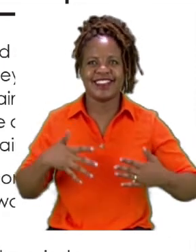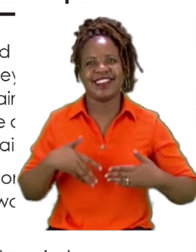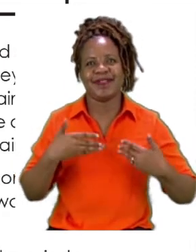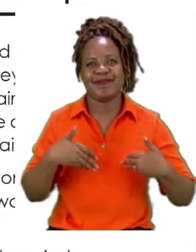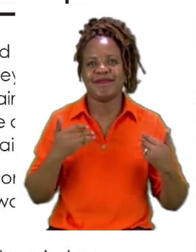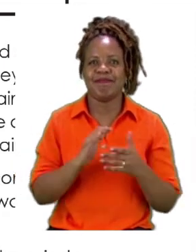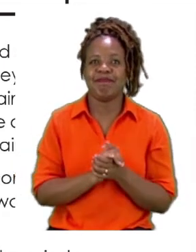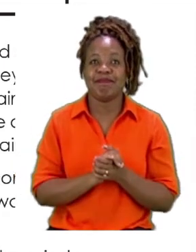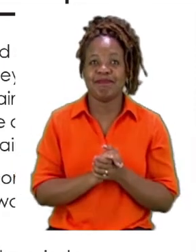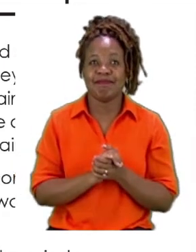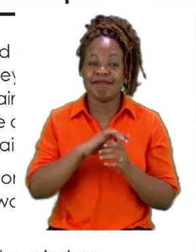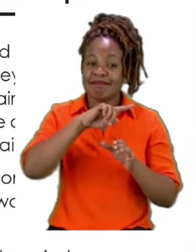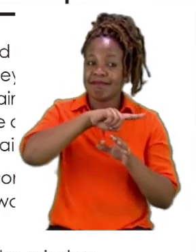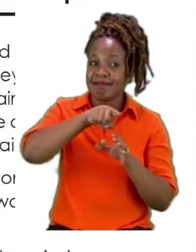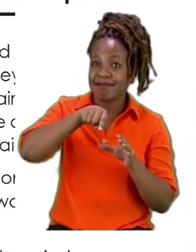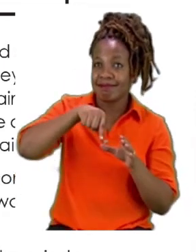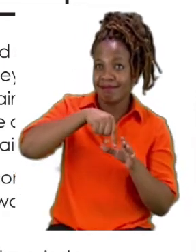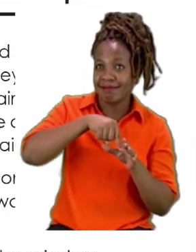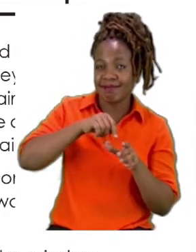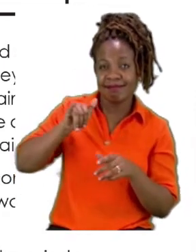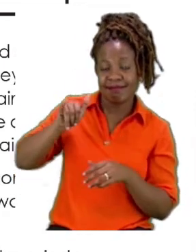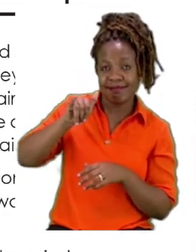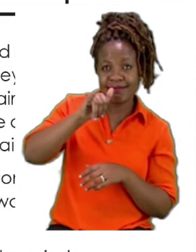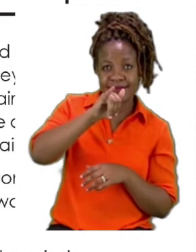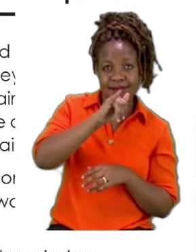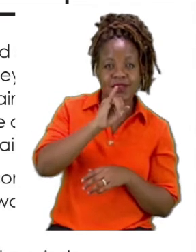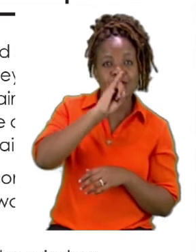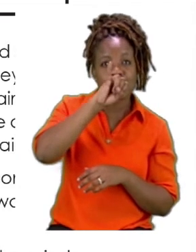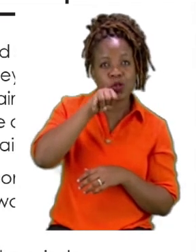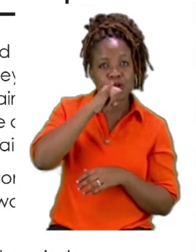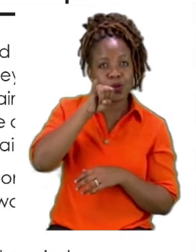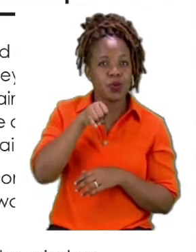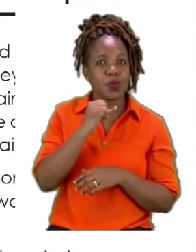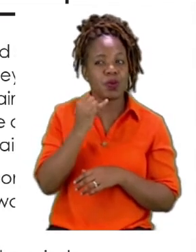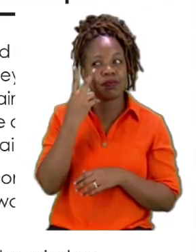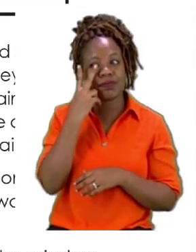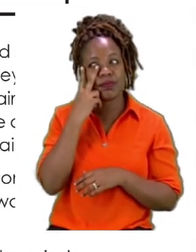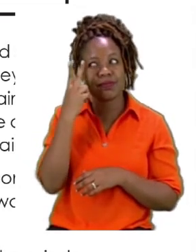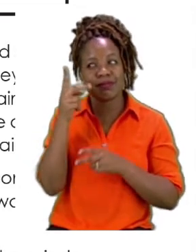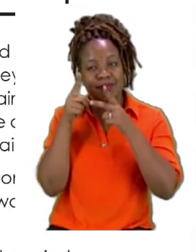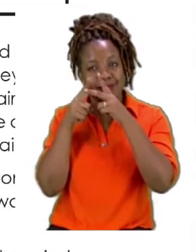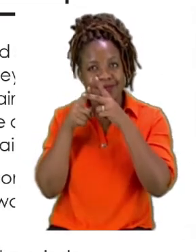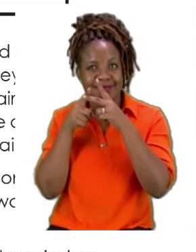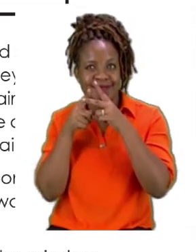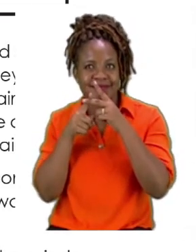While they were in the airplane, Juliana looked through the window.